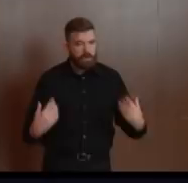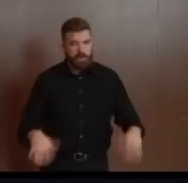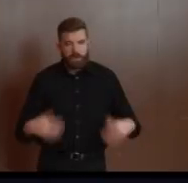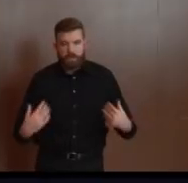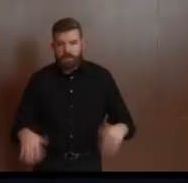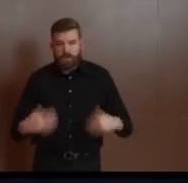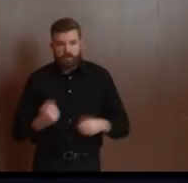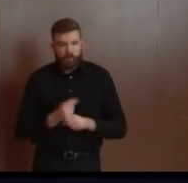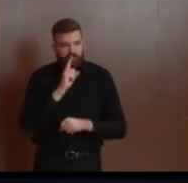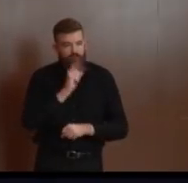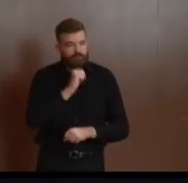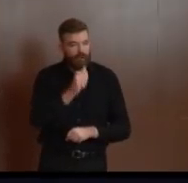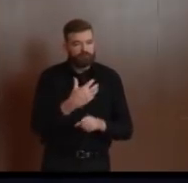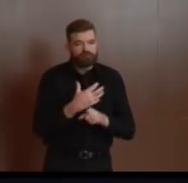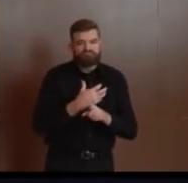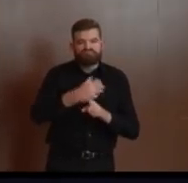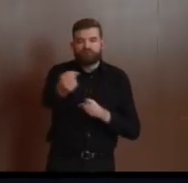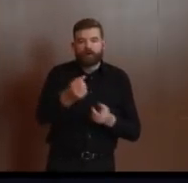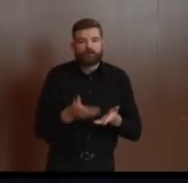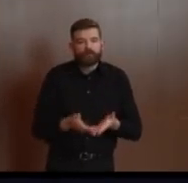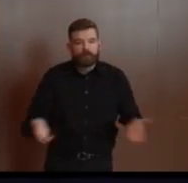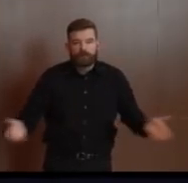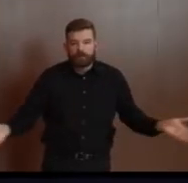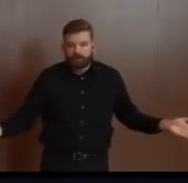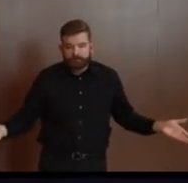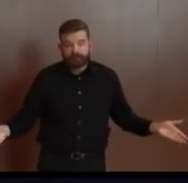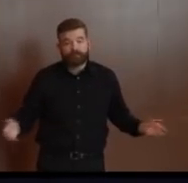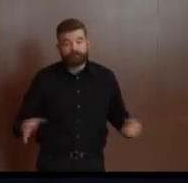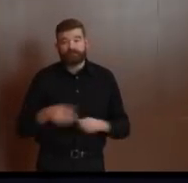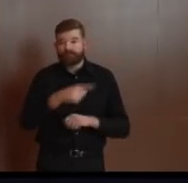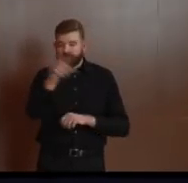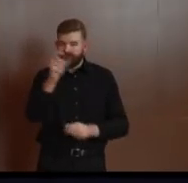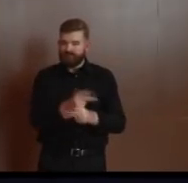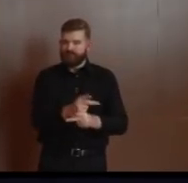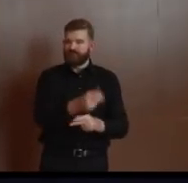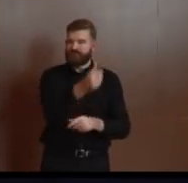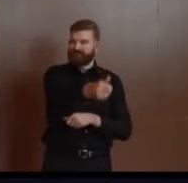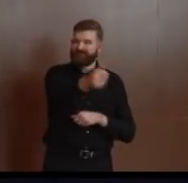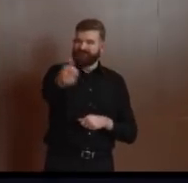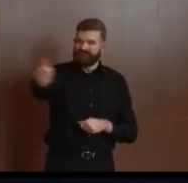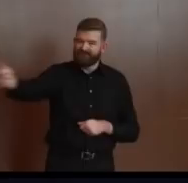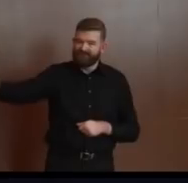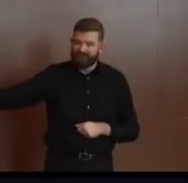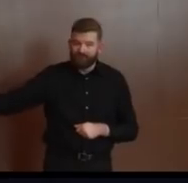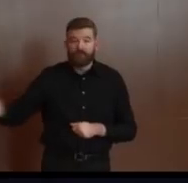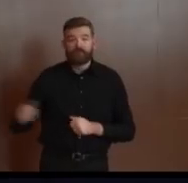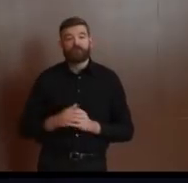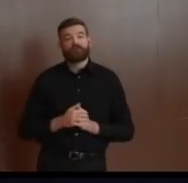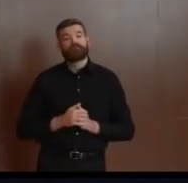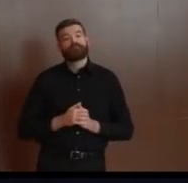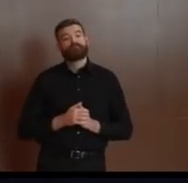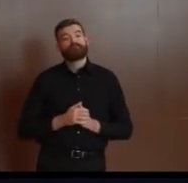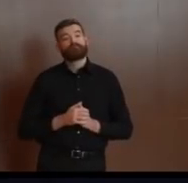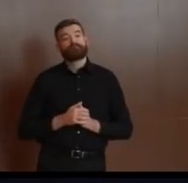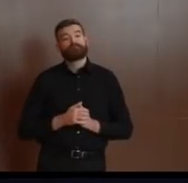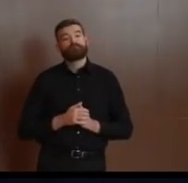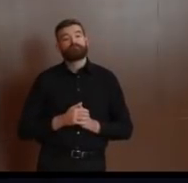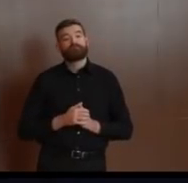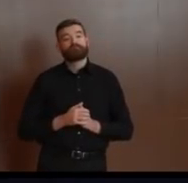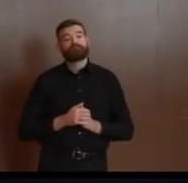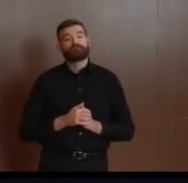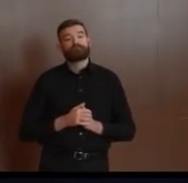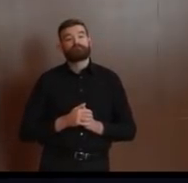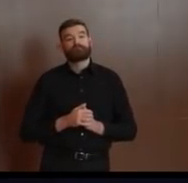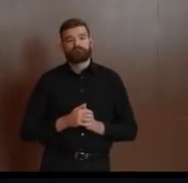And then we're going to prioritize, as we always do. If we see and receive complaints about large private gatherings, or if we receive and